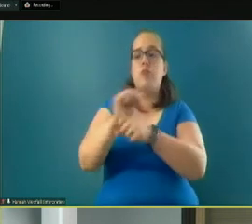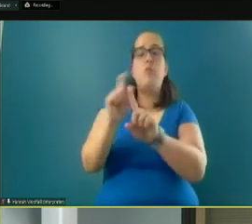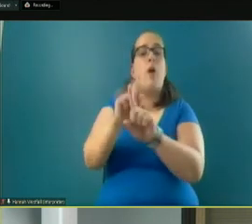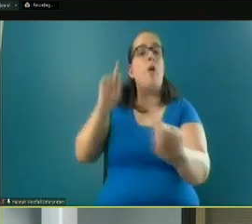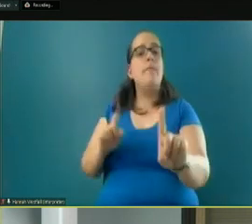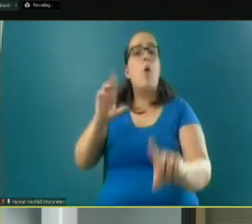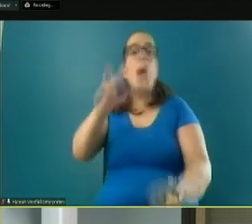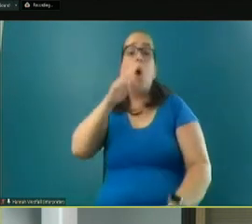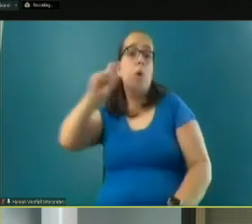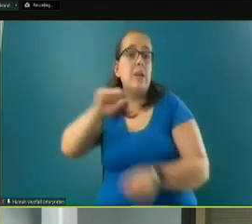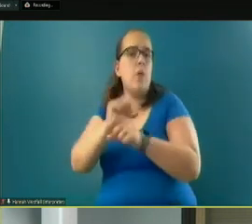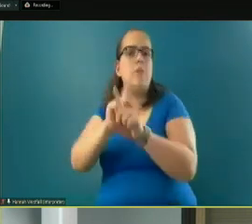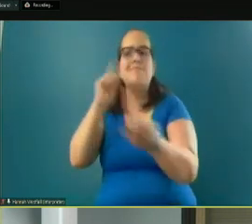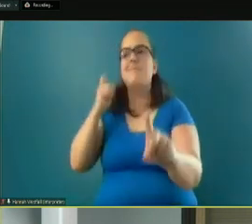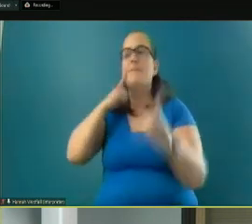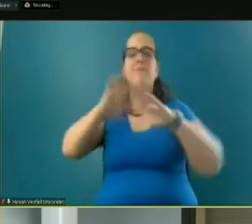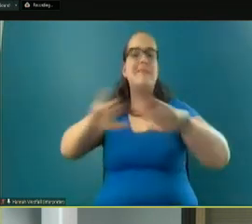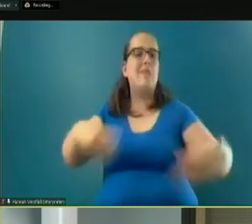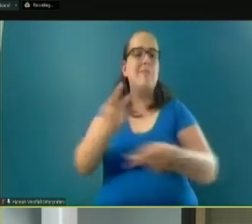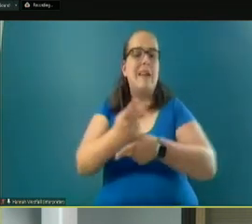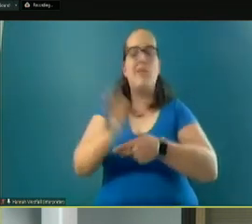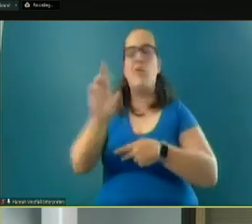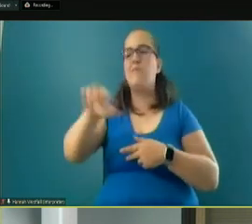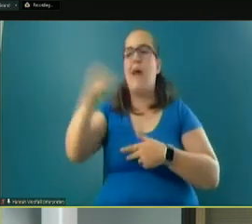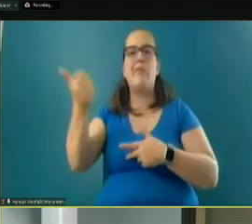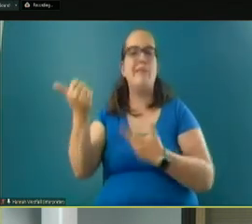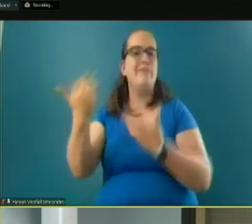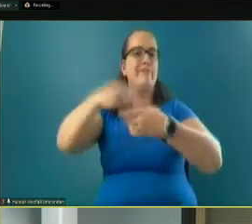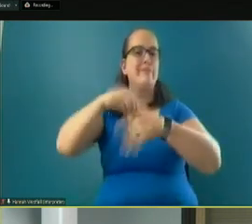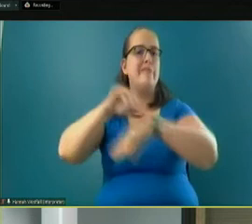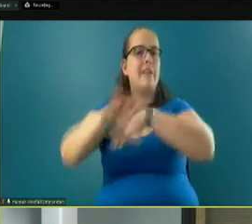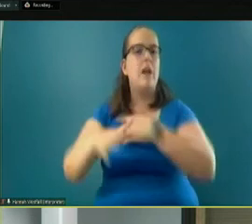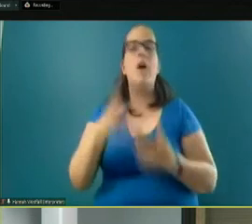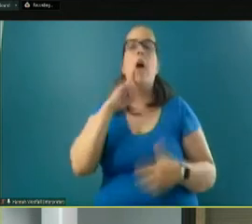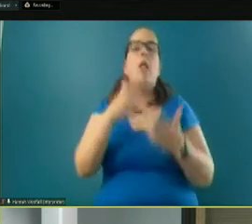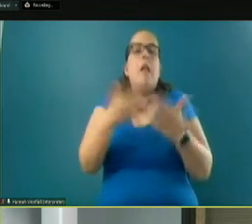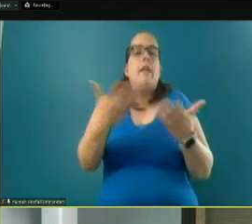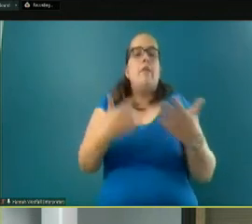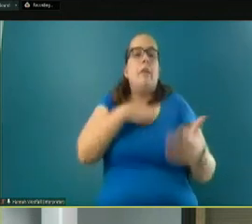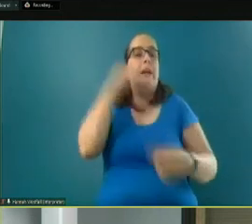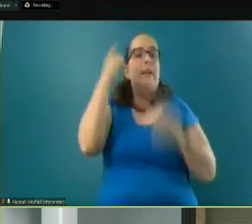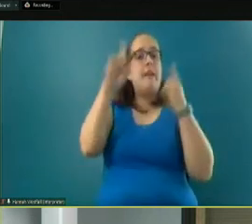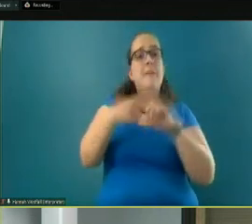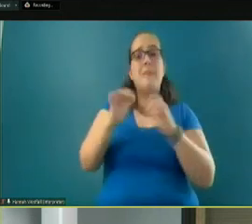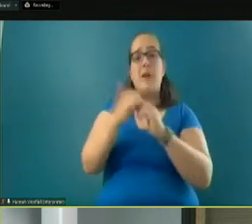who need to work remotely due to childcare or other factors. I think there's a lot of things that we're going to need to think about how we do differently.